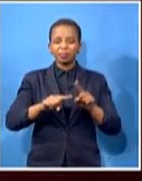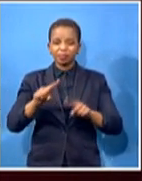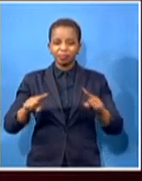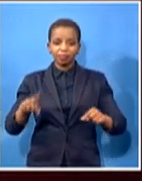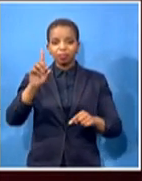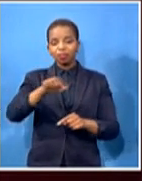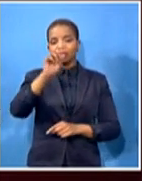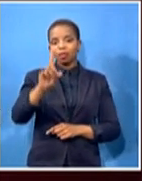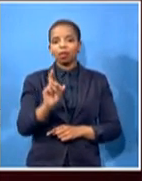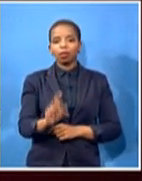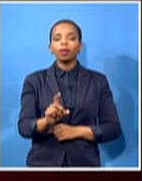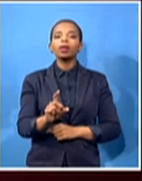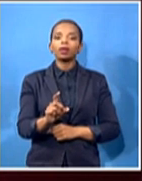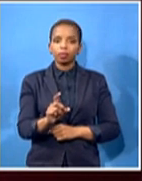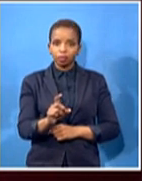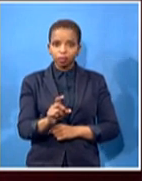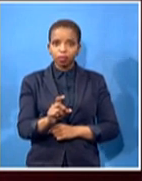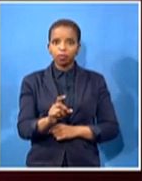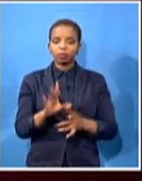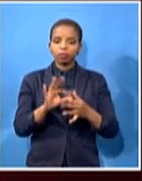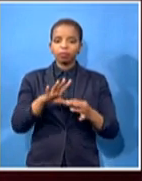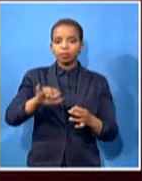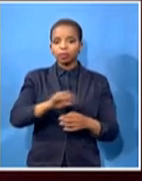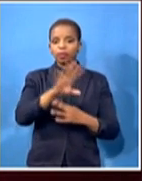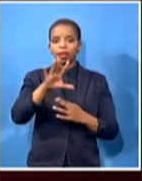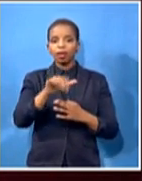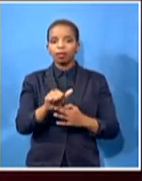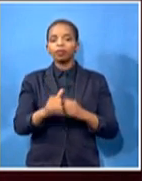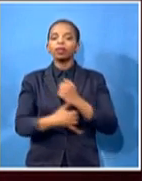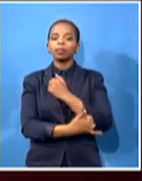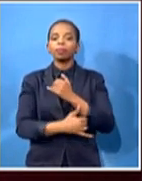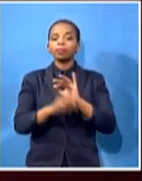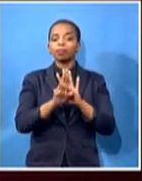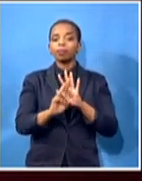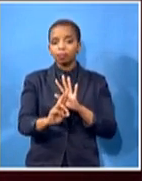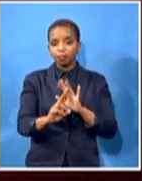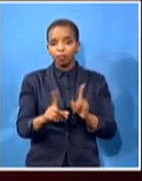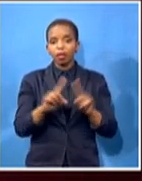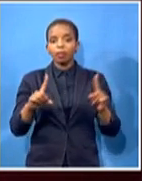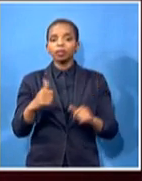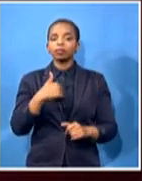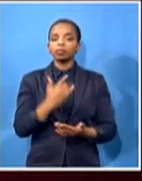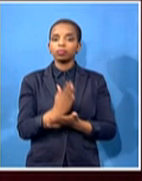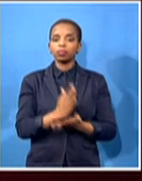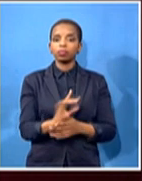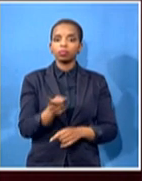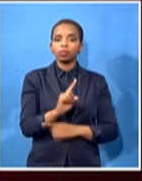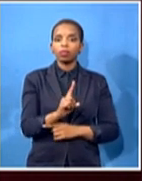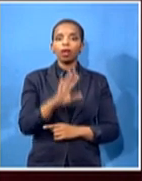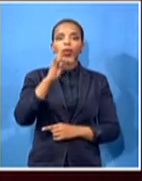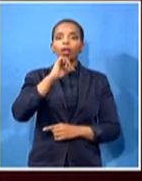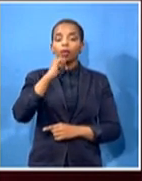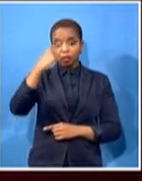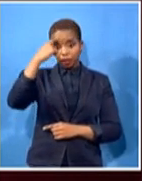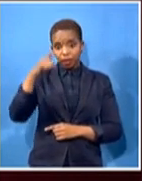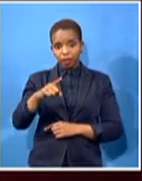I'm sure there will still be people who will not think that this is the final word. They will pursue their